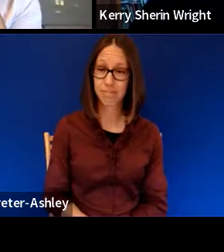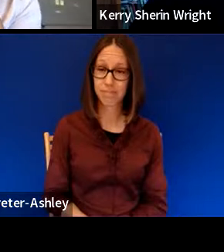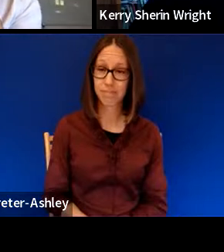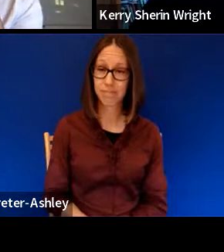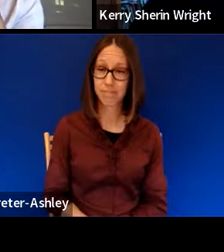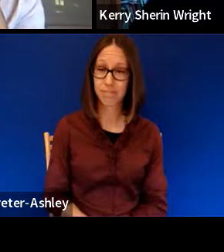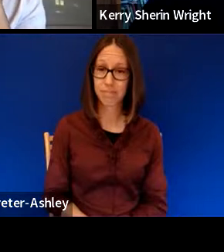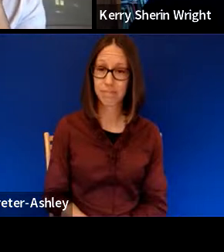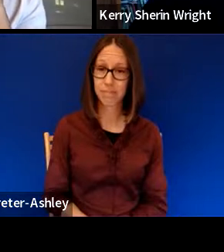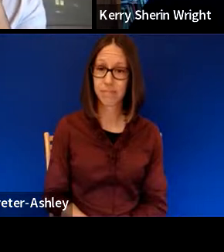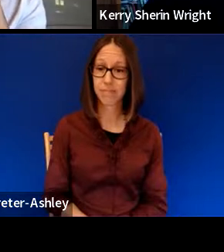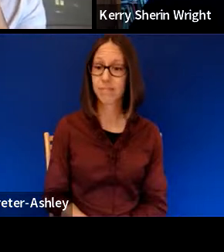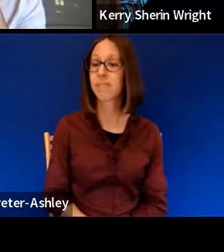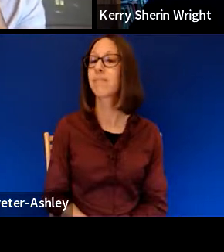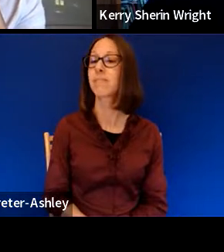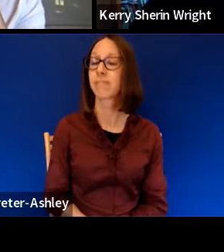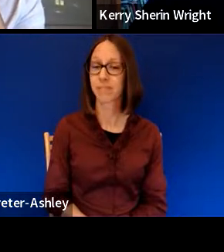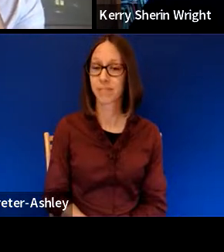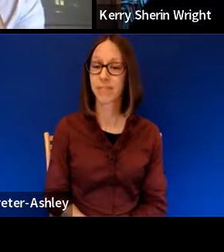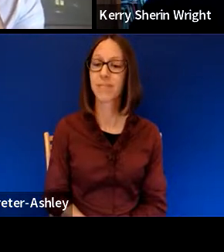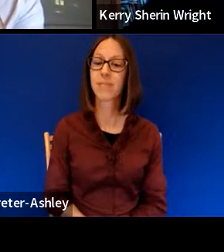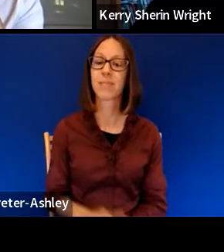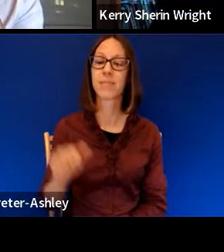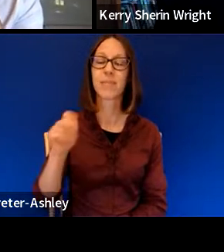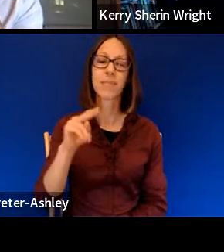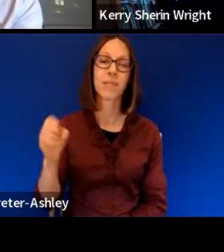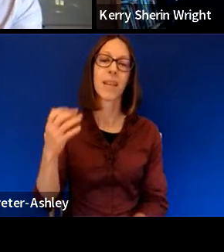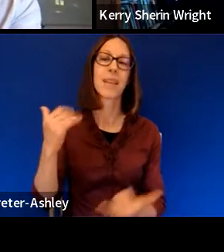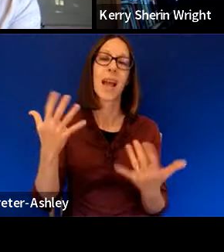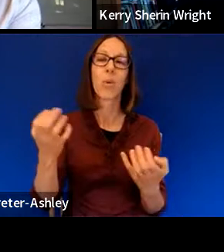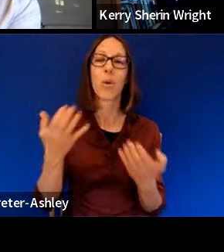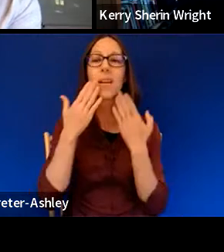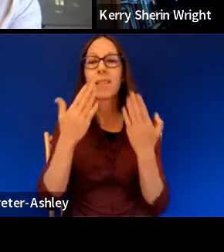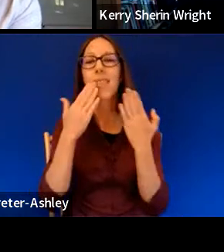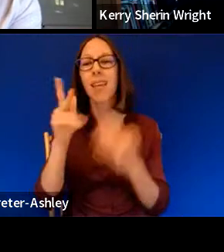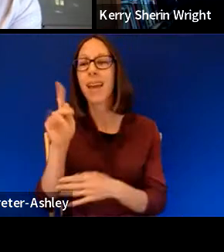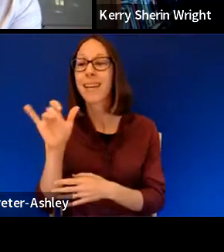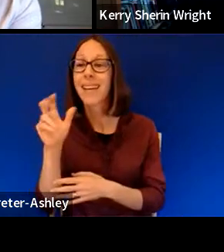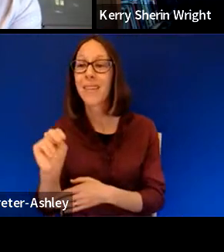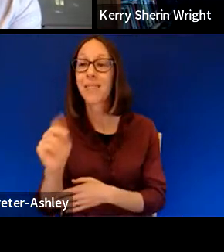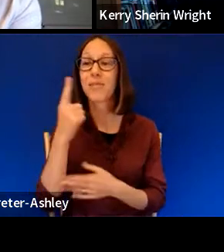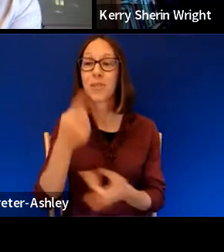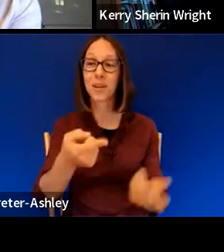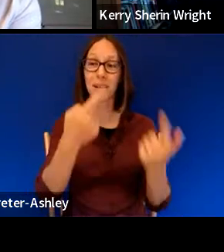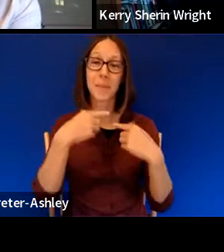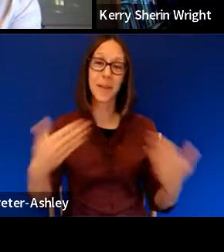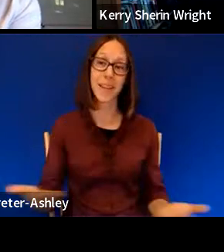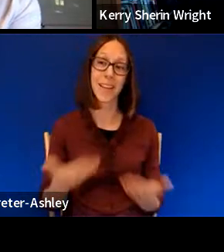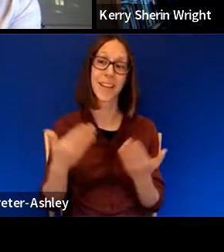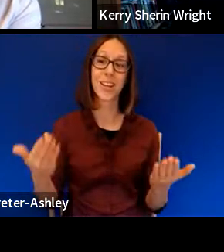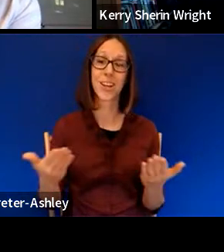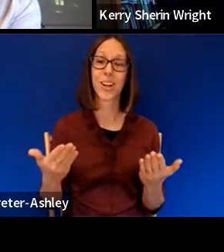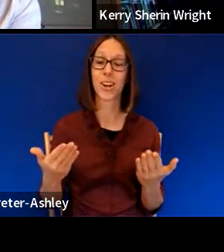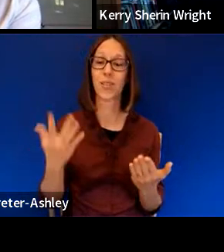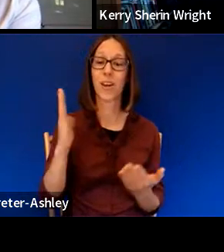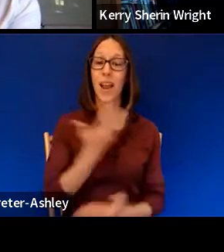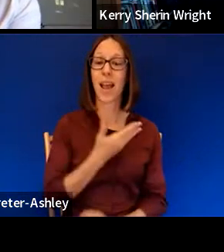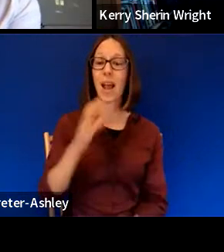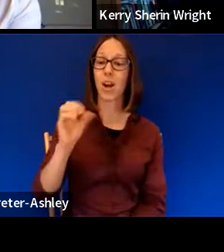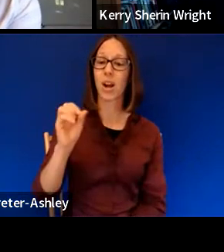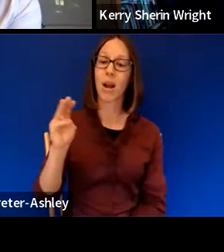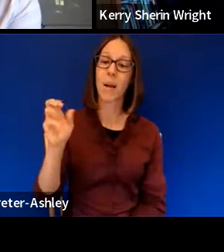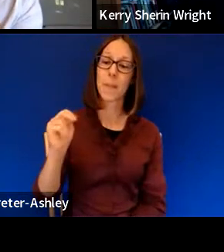I just want to take this moment to thank Kevin for being here at Common Hour today,